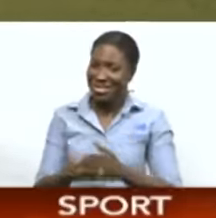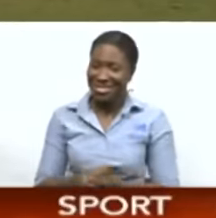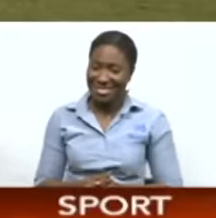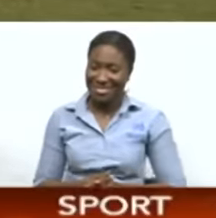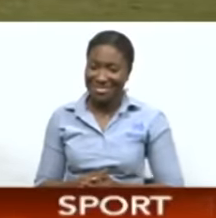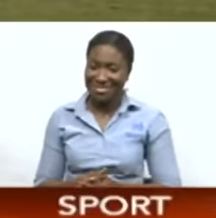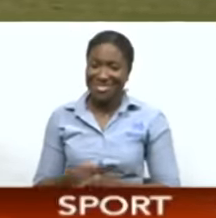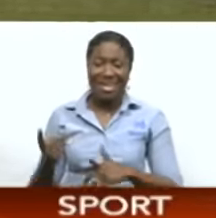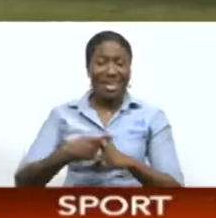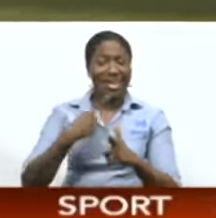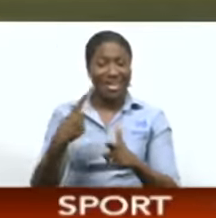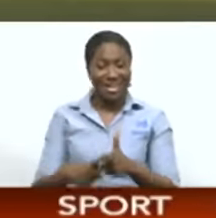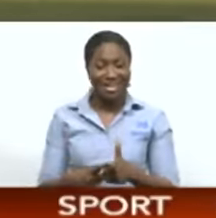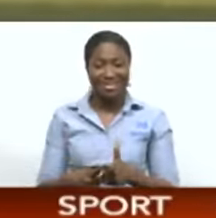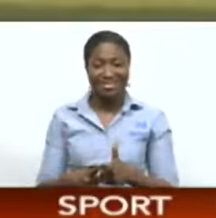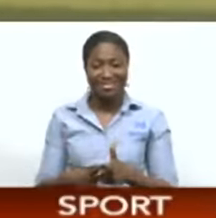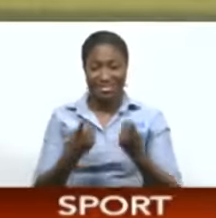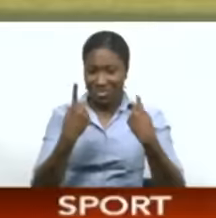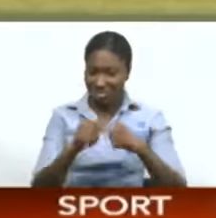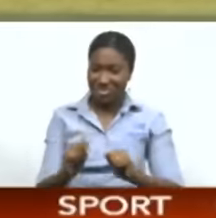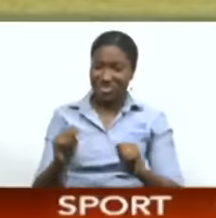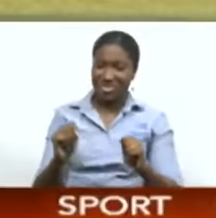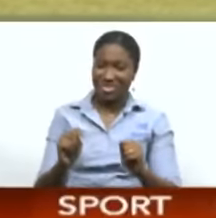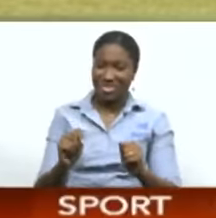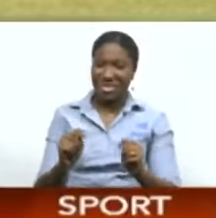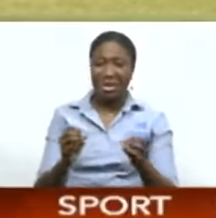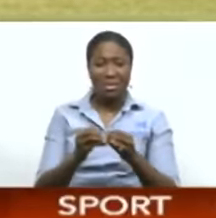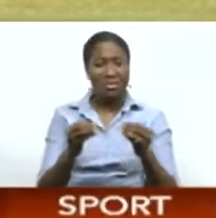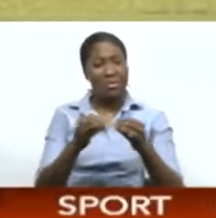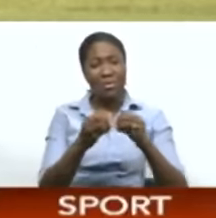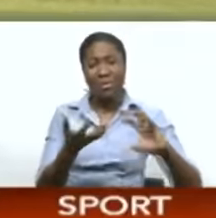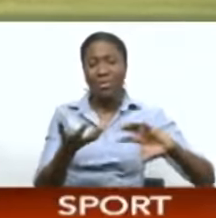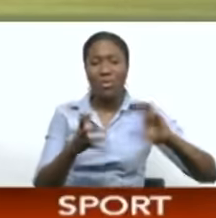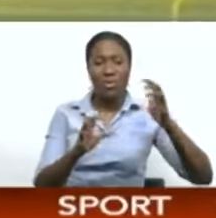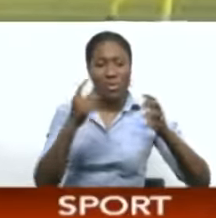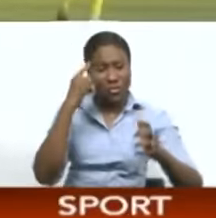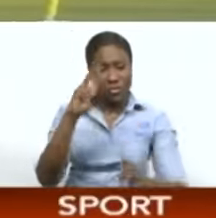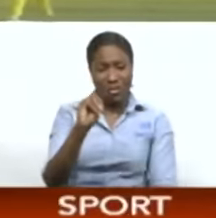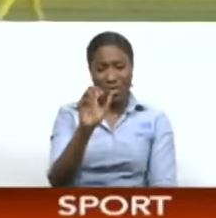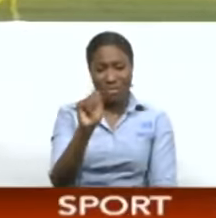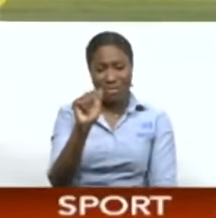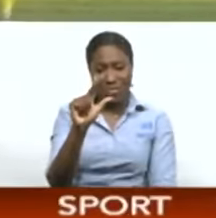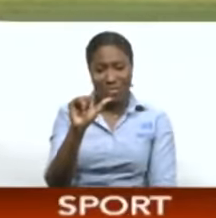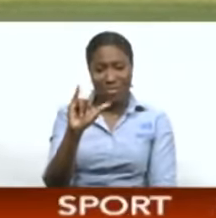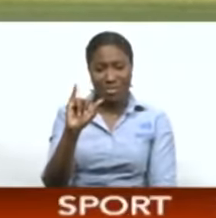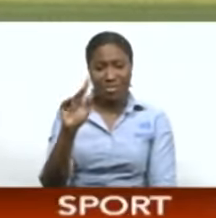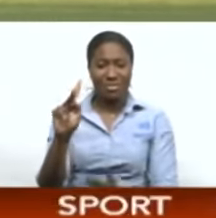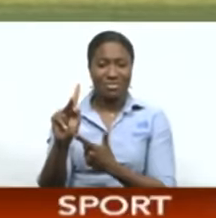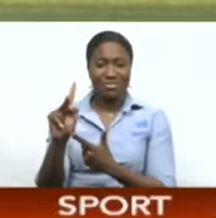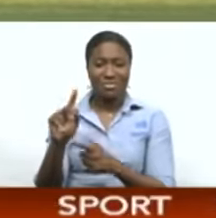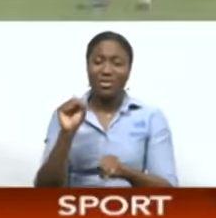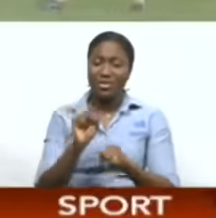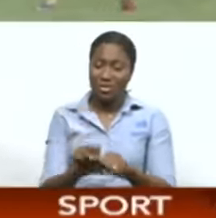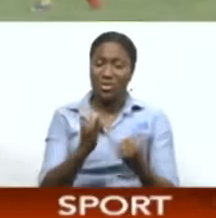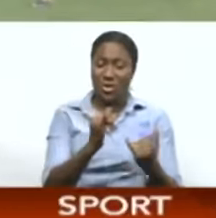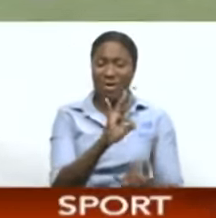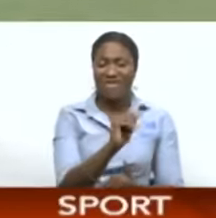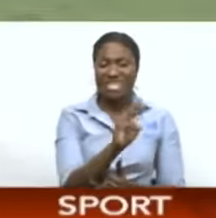At the other end, they orchestrated their own demise. Michael Shaves was a simple task to put Fatima ahead 2-1.